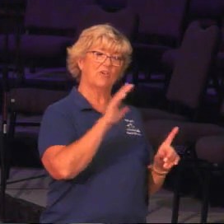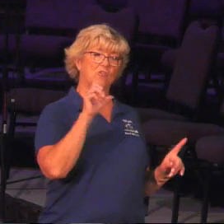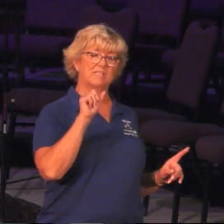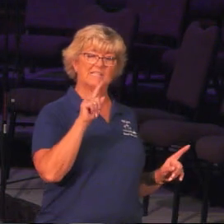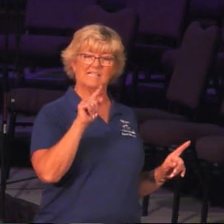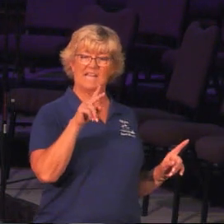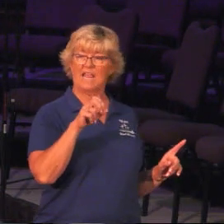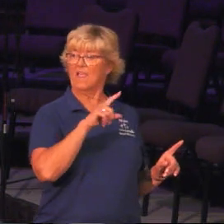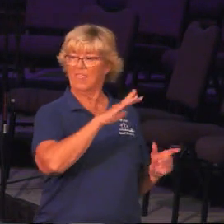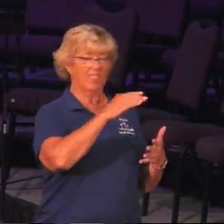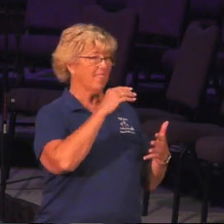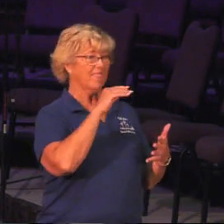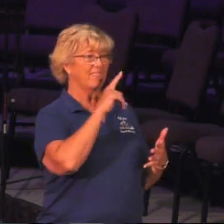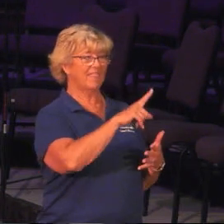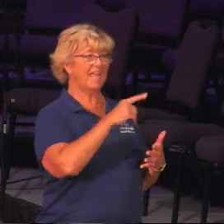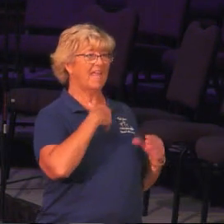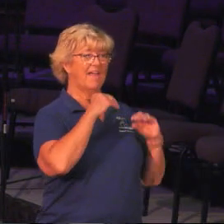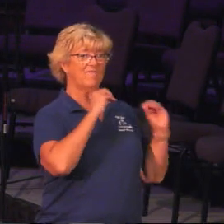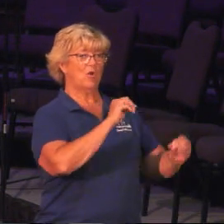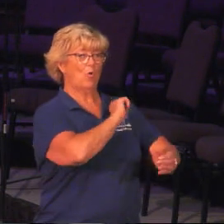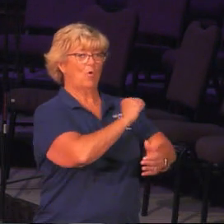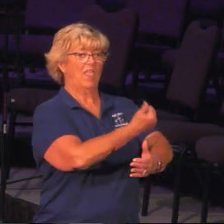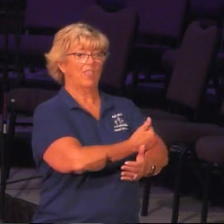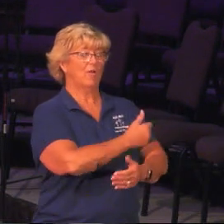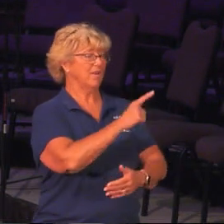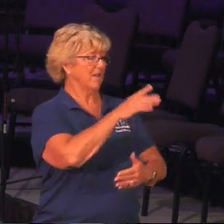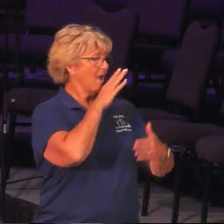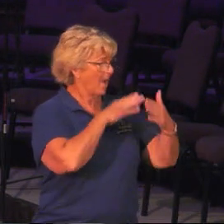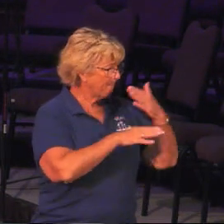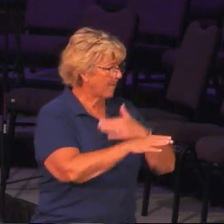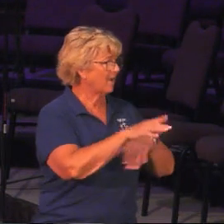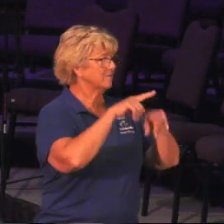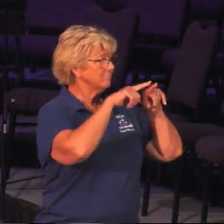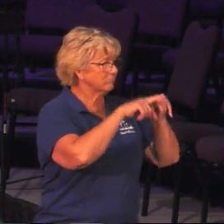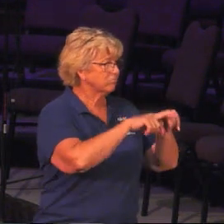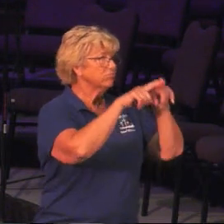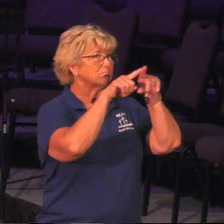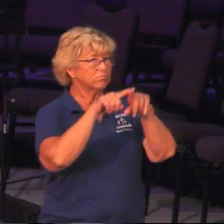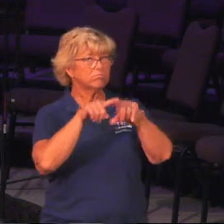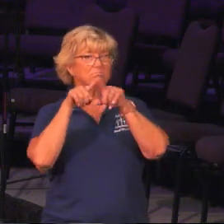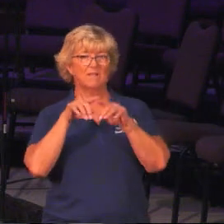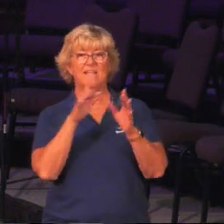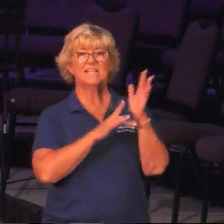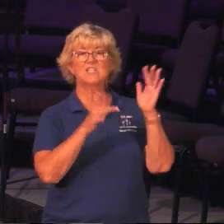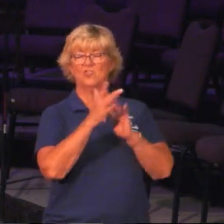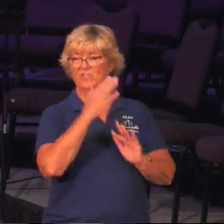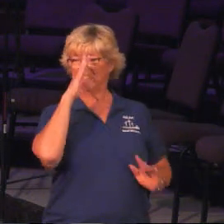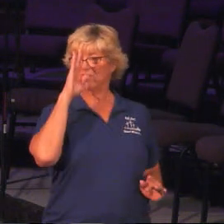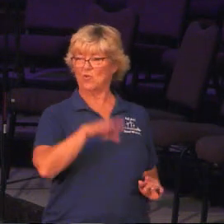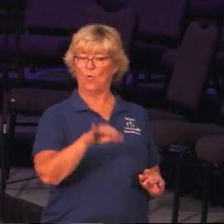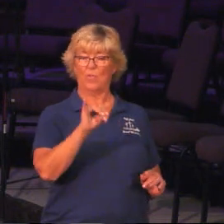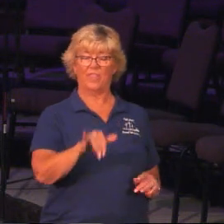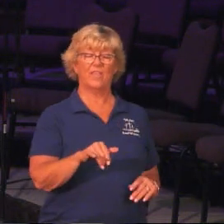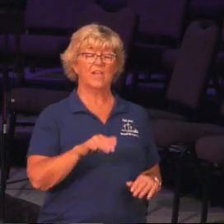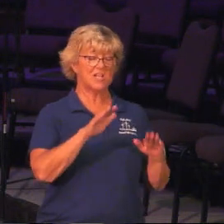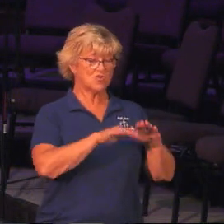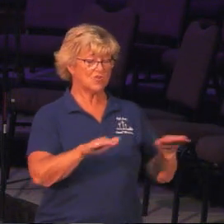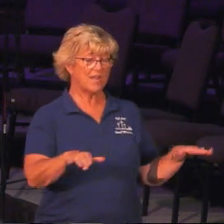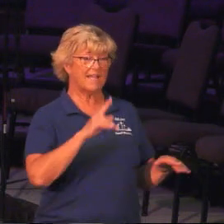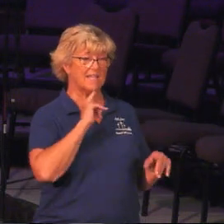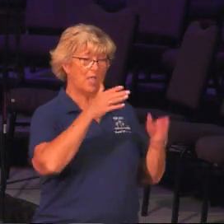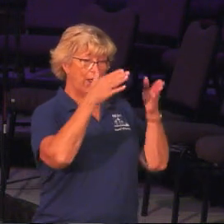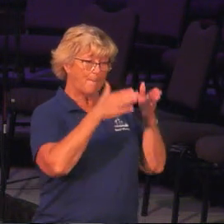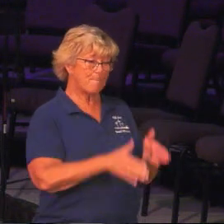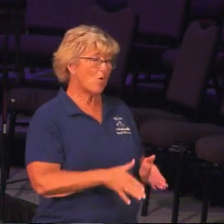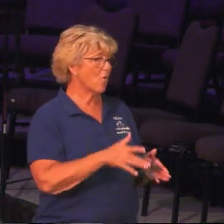They are at the bottom of the pecking order. They illustrate humility and dependence and Jesus is very well aware of that. A child is a person